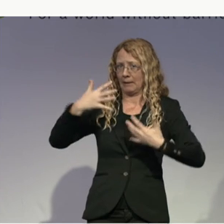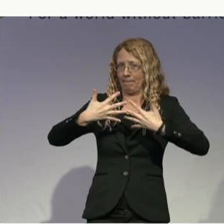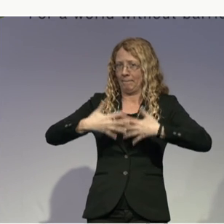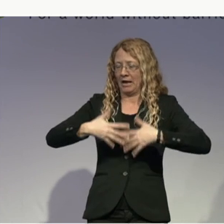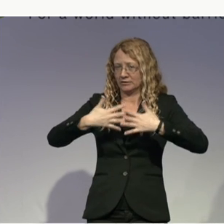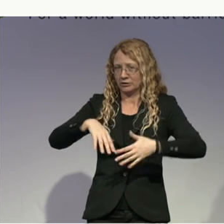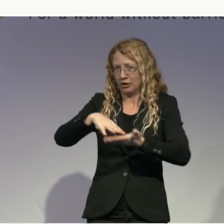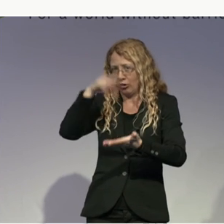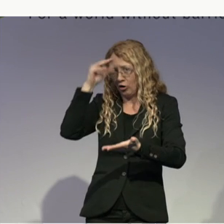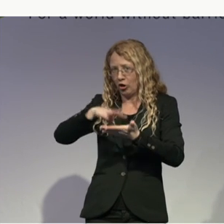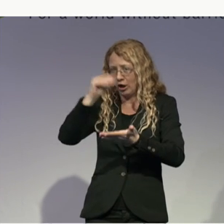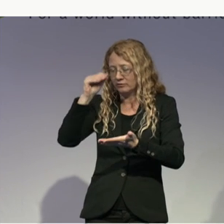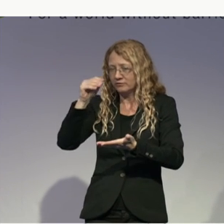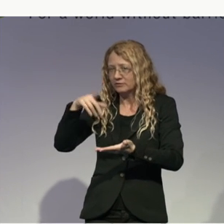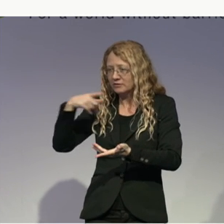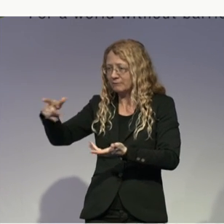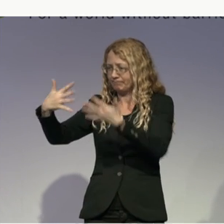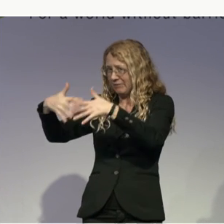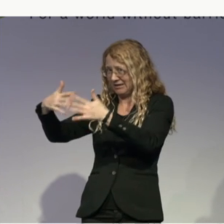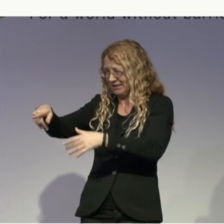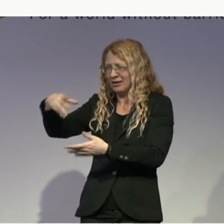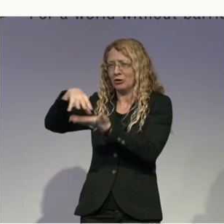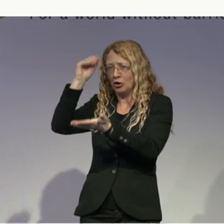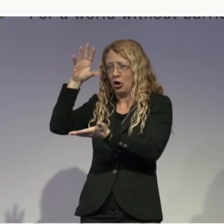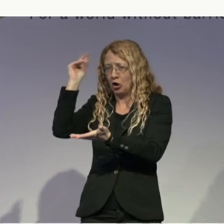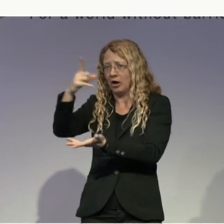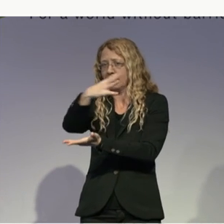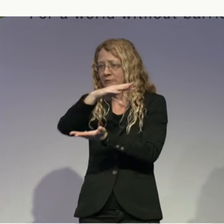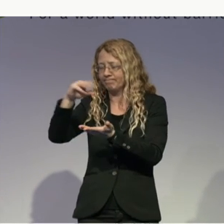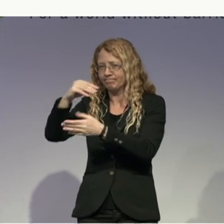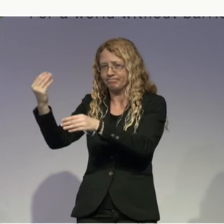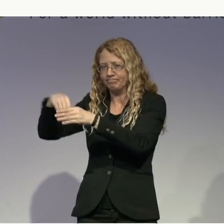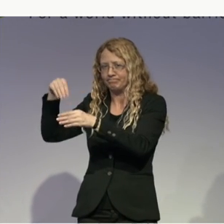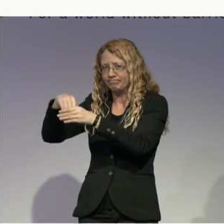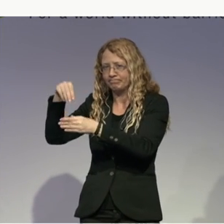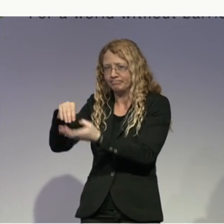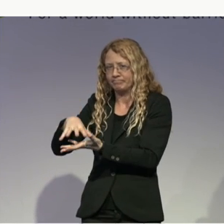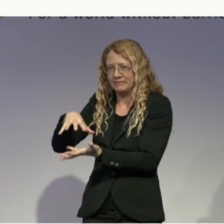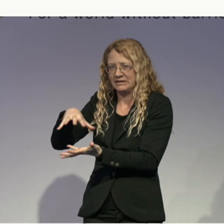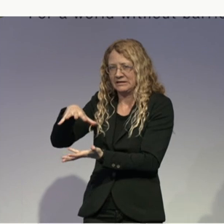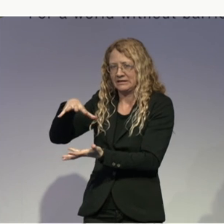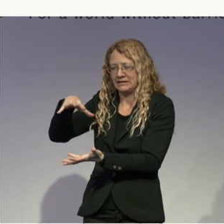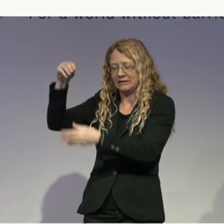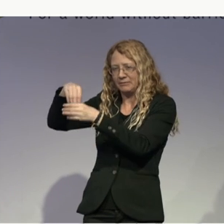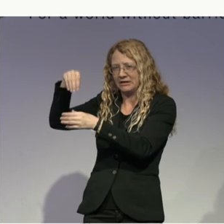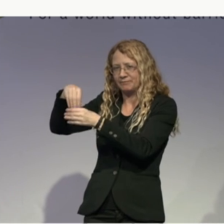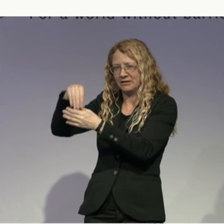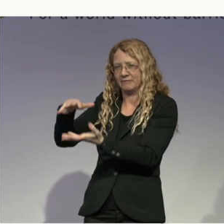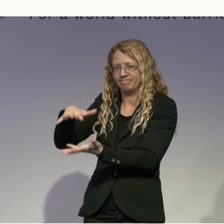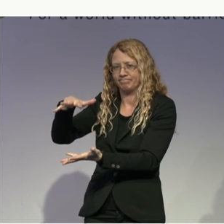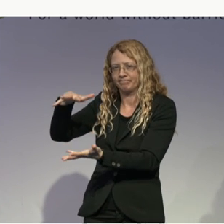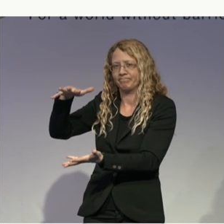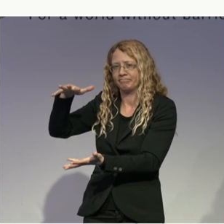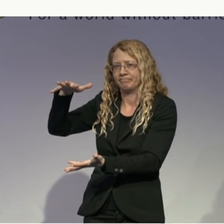data, recognize the movement of the end, but we are not using any kind of hardware, just software.